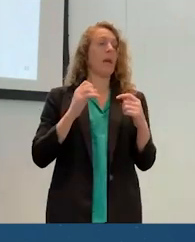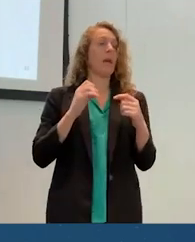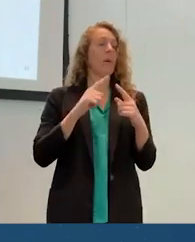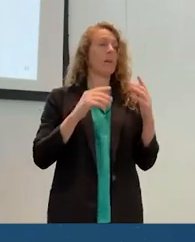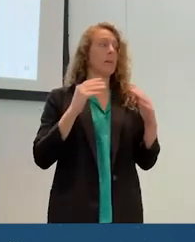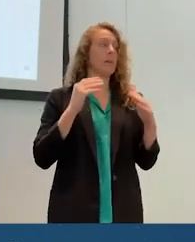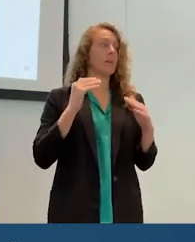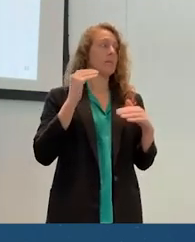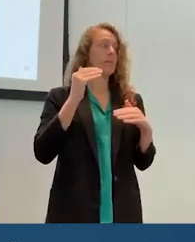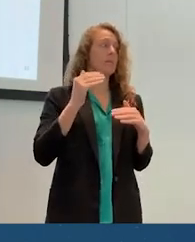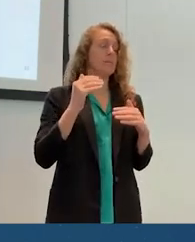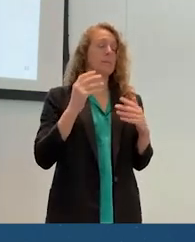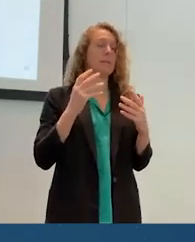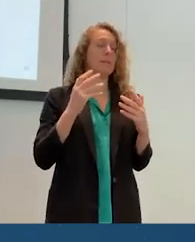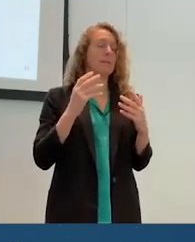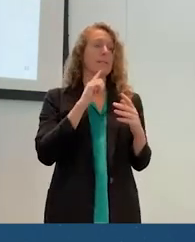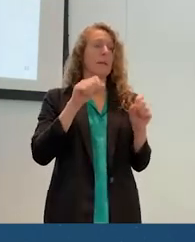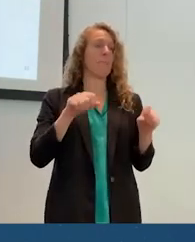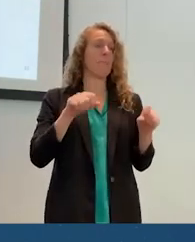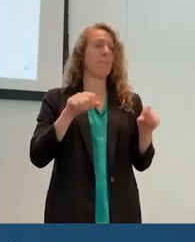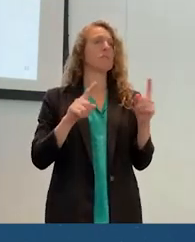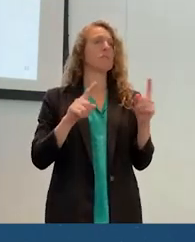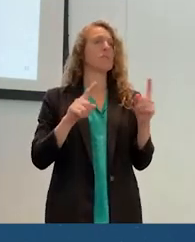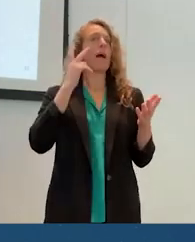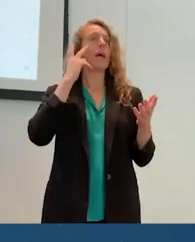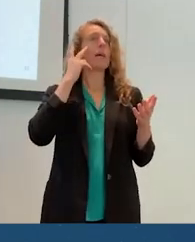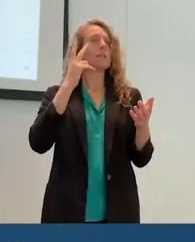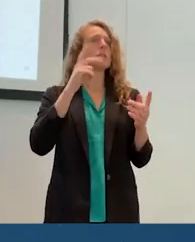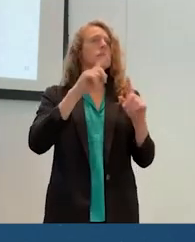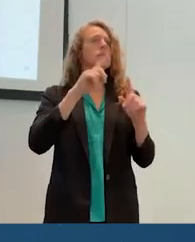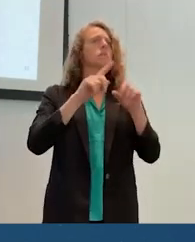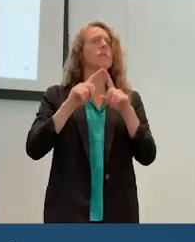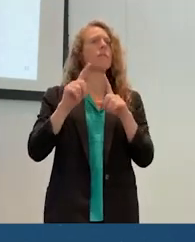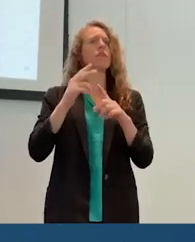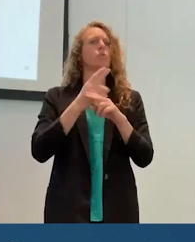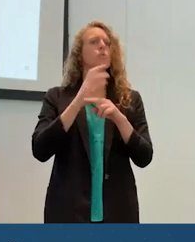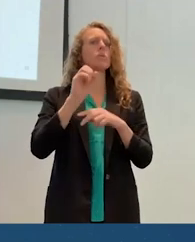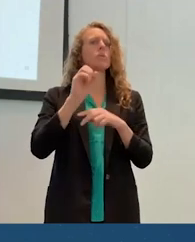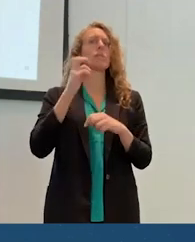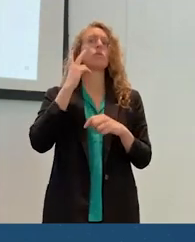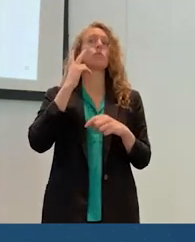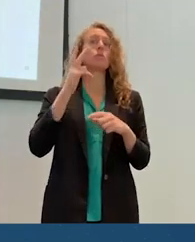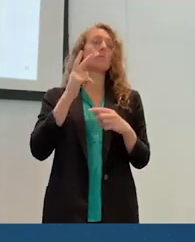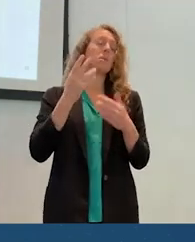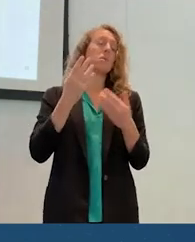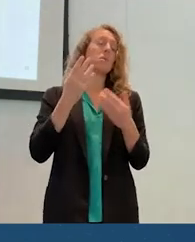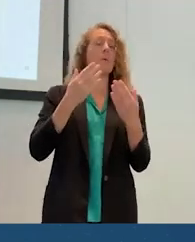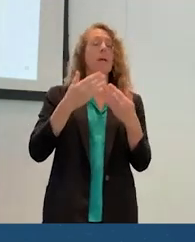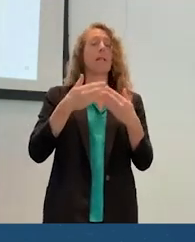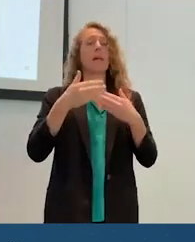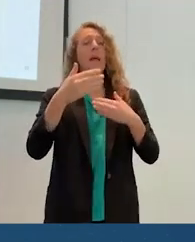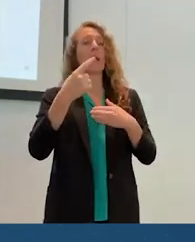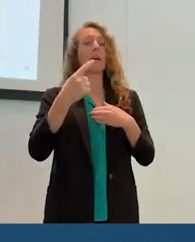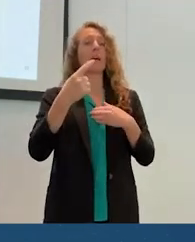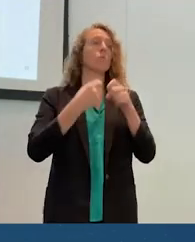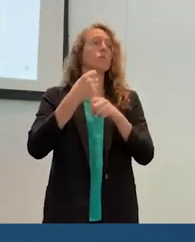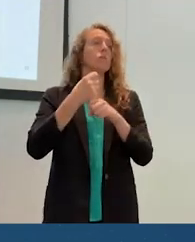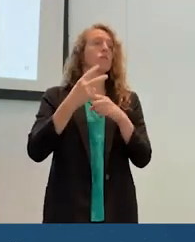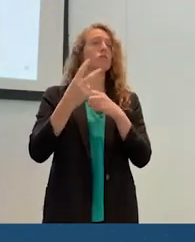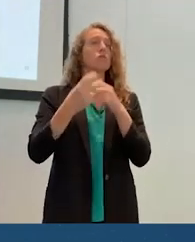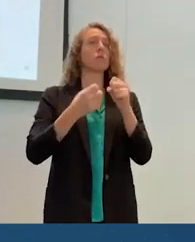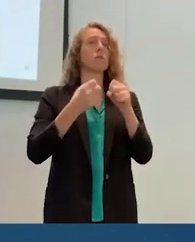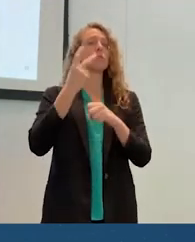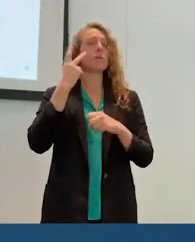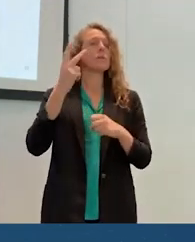seeing the use cases that evolve out of the, you know, next year or so of silicon that's able to be